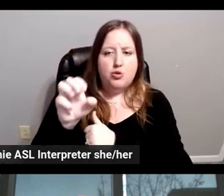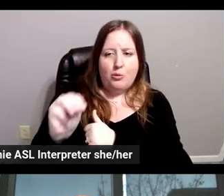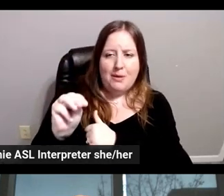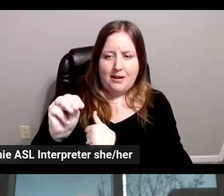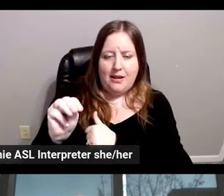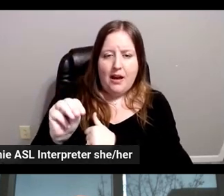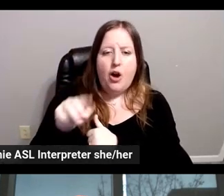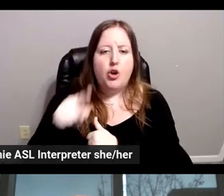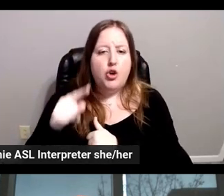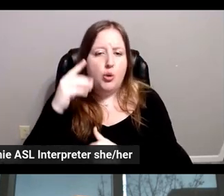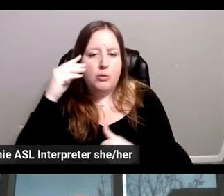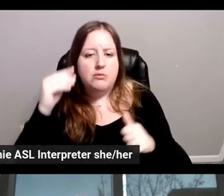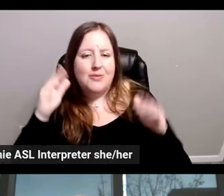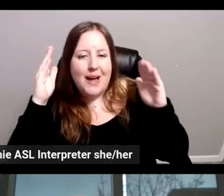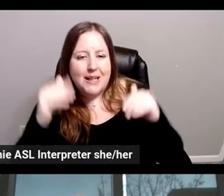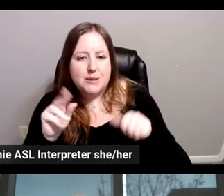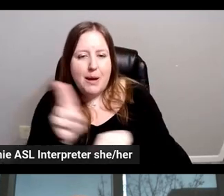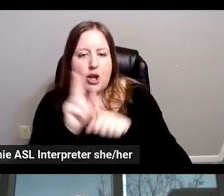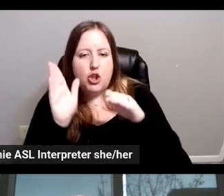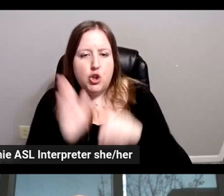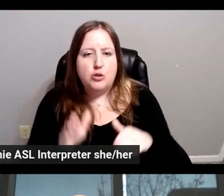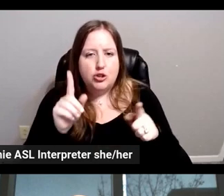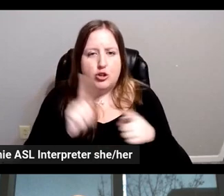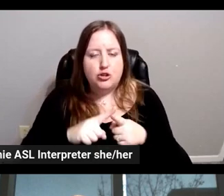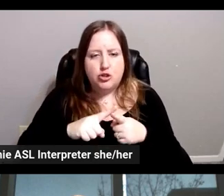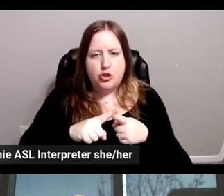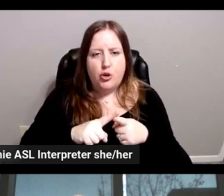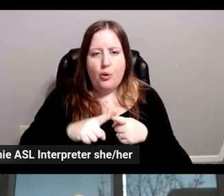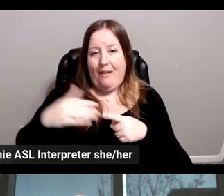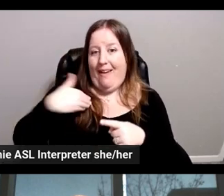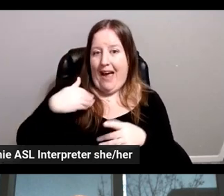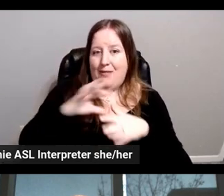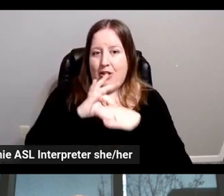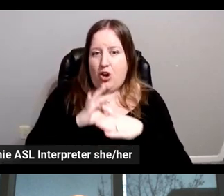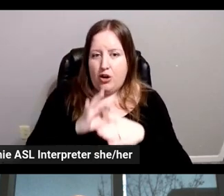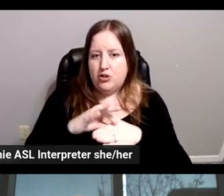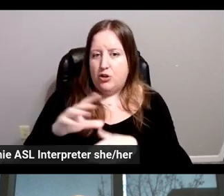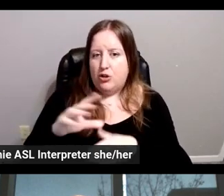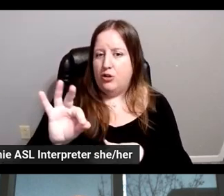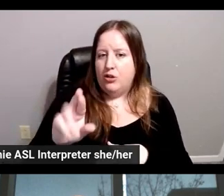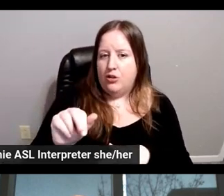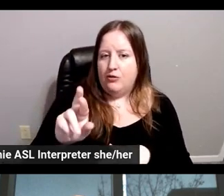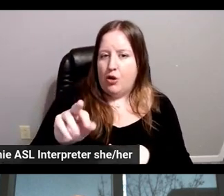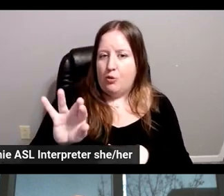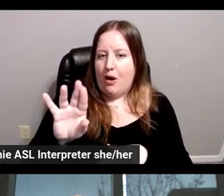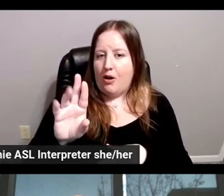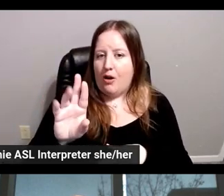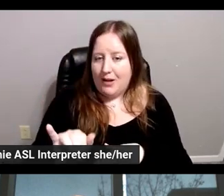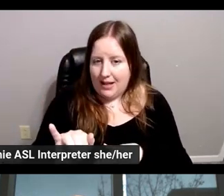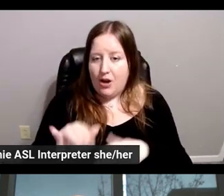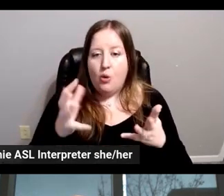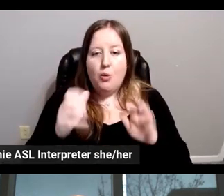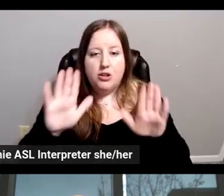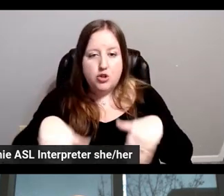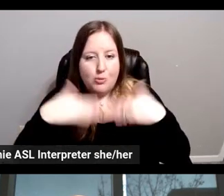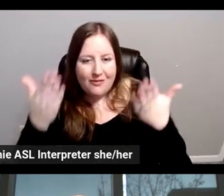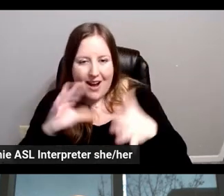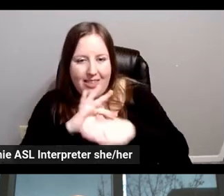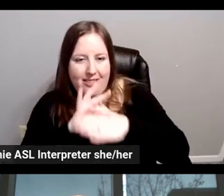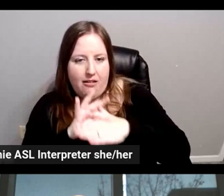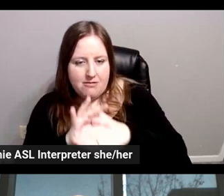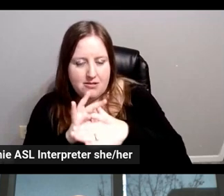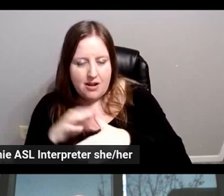expect your users to curate. We do the work. Or FedArti wants to do the work on behalf of its fans. So, there was really two